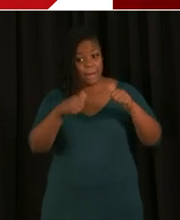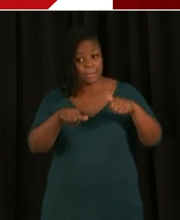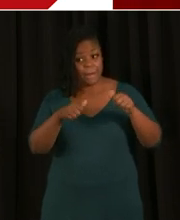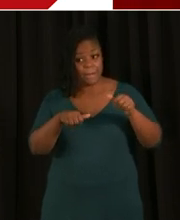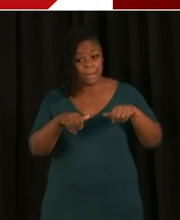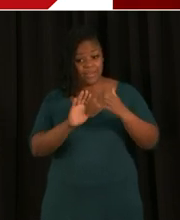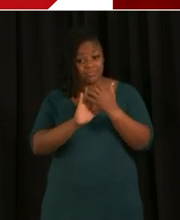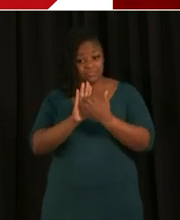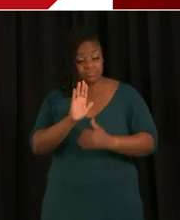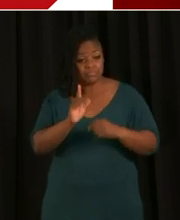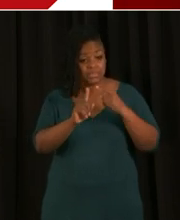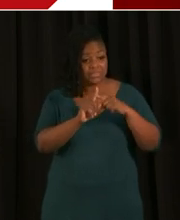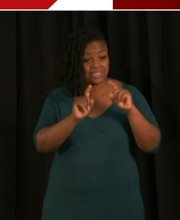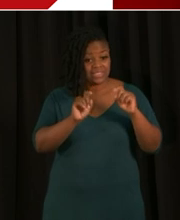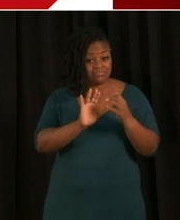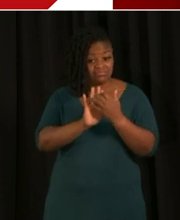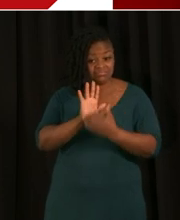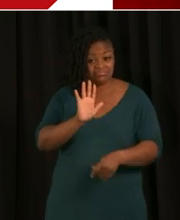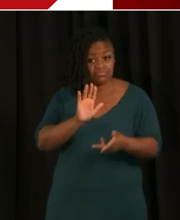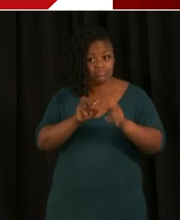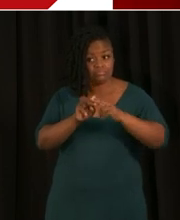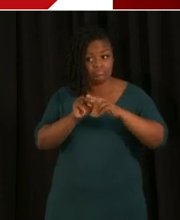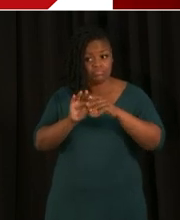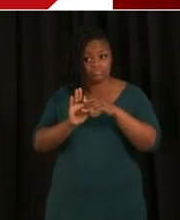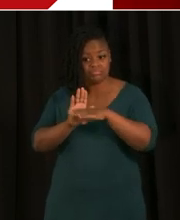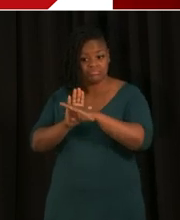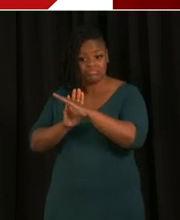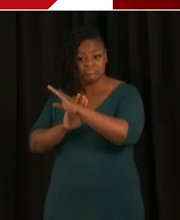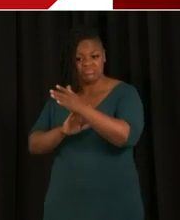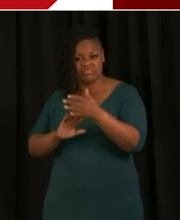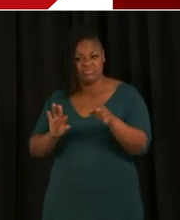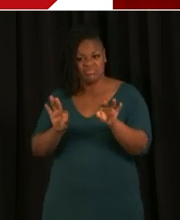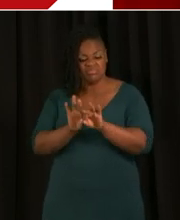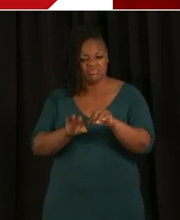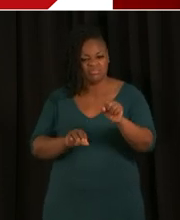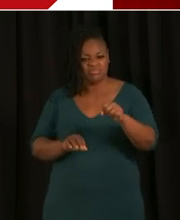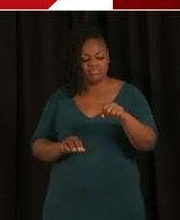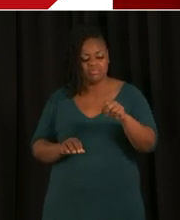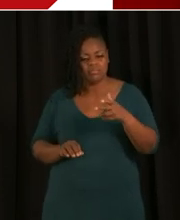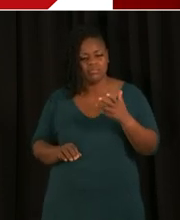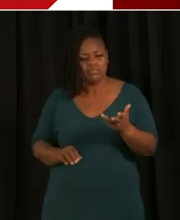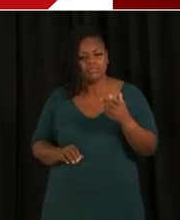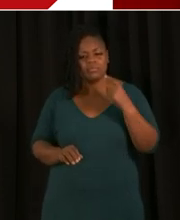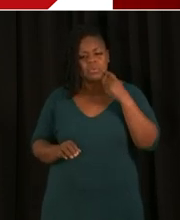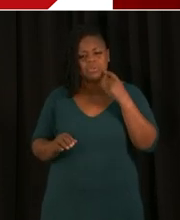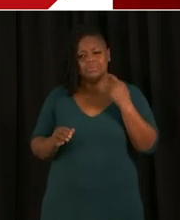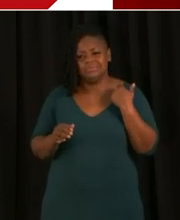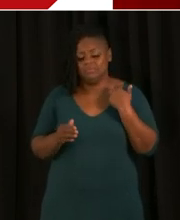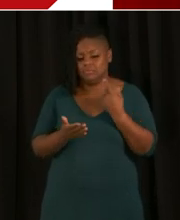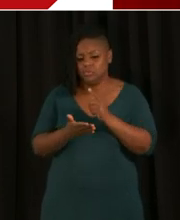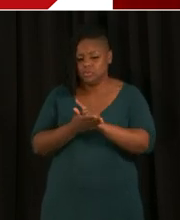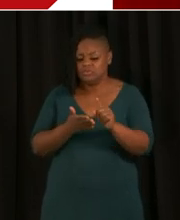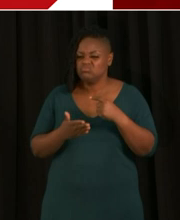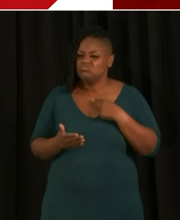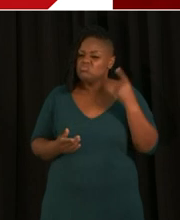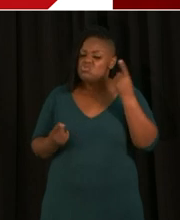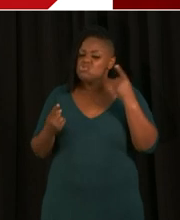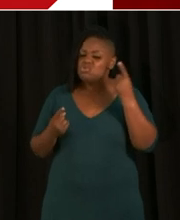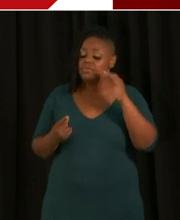climbing, you know, quite substantially in recent weeks. So, I guess I'm just wondering whether